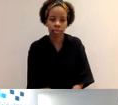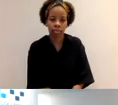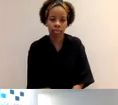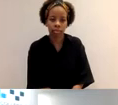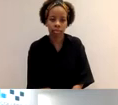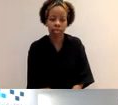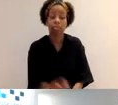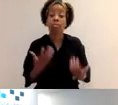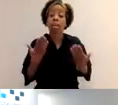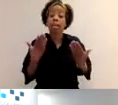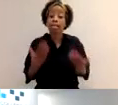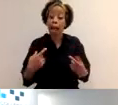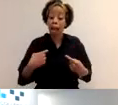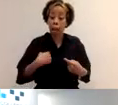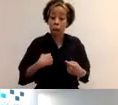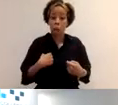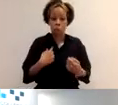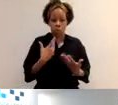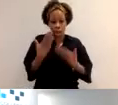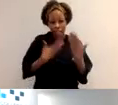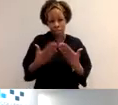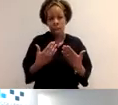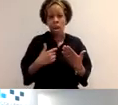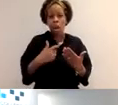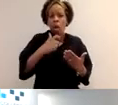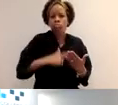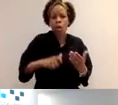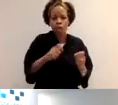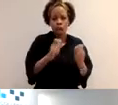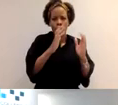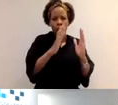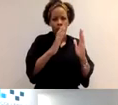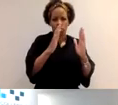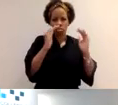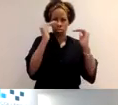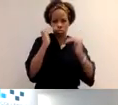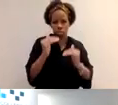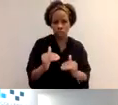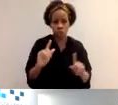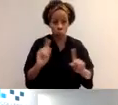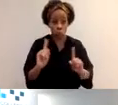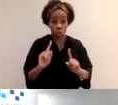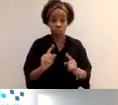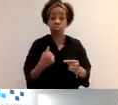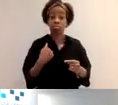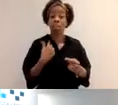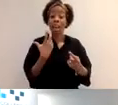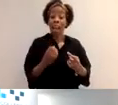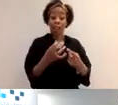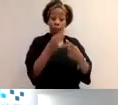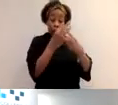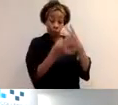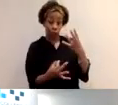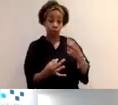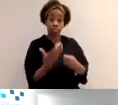I'm now going to talk about the sections that make up the profile, and it's made up of these main sections. A summary of the practice over the last two years, a